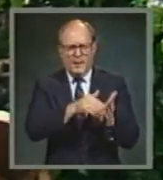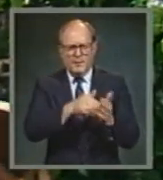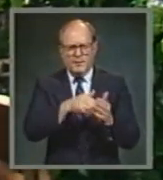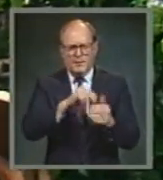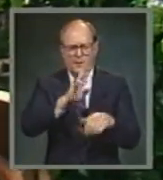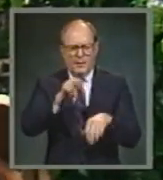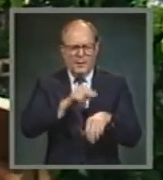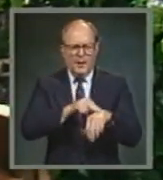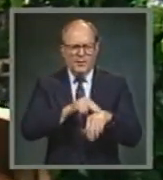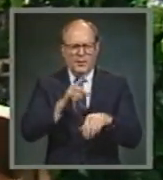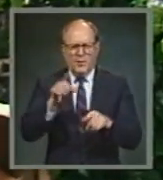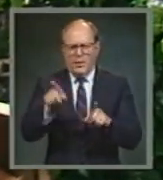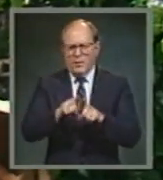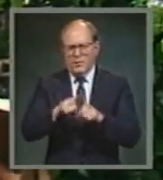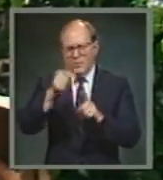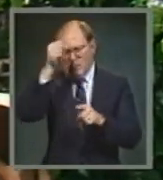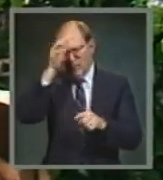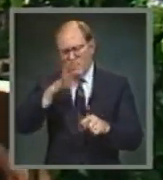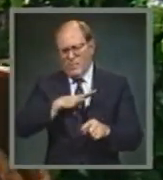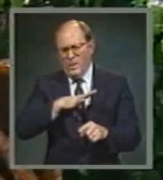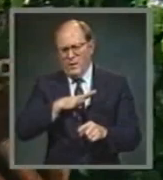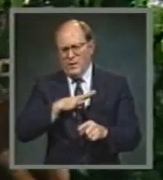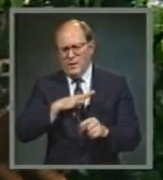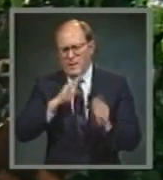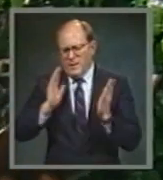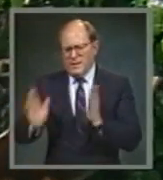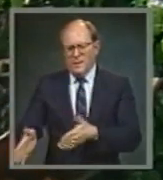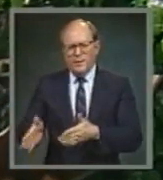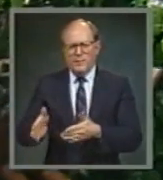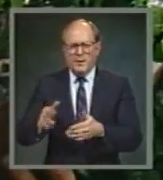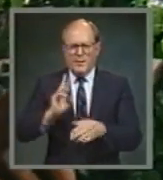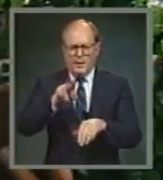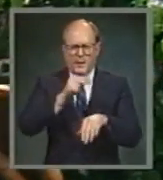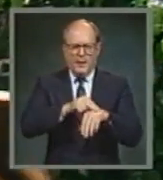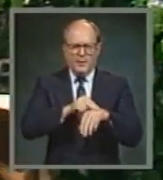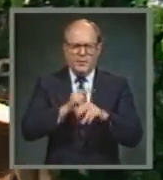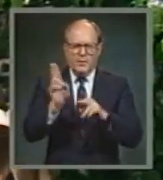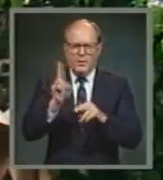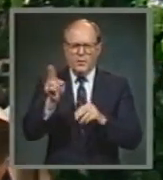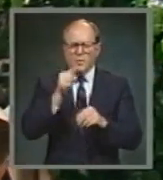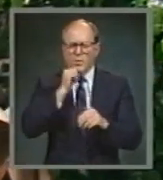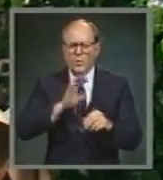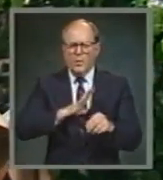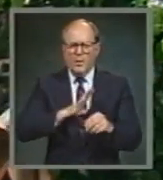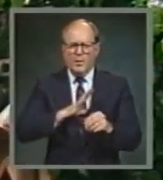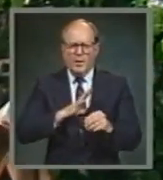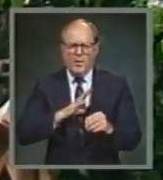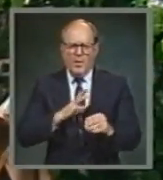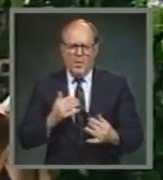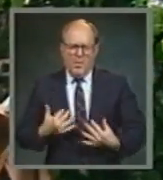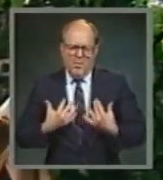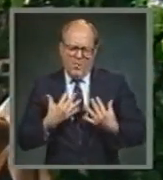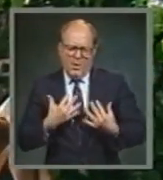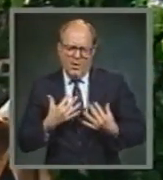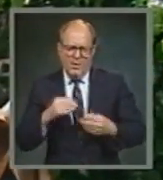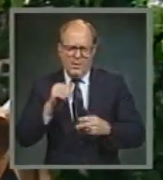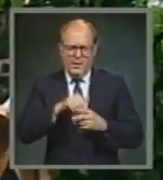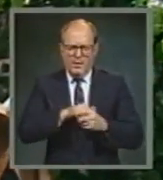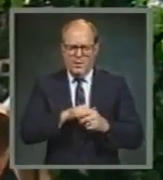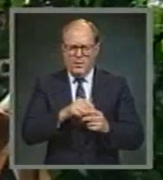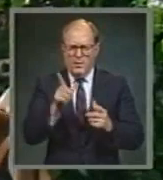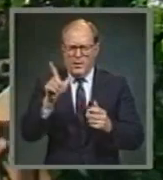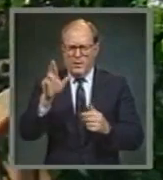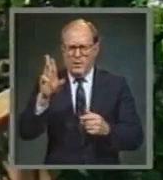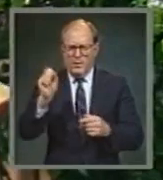Likewise also the men. Leaving the natural use of the woman burned in their lusts one toward another.